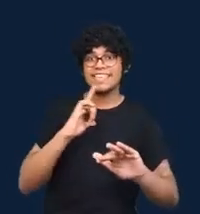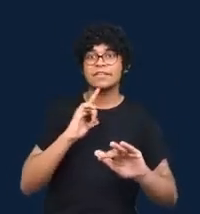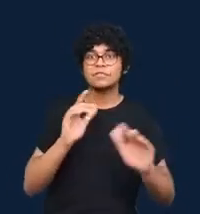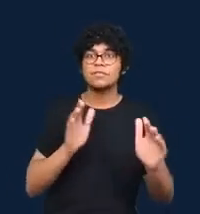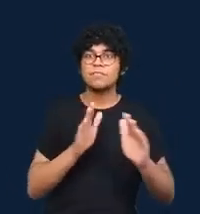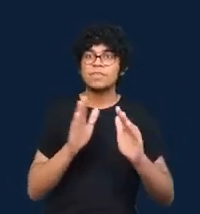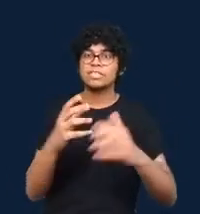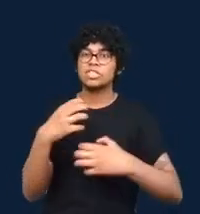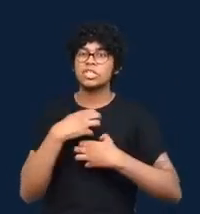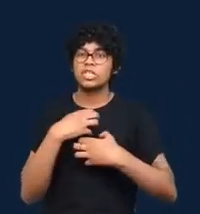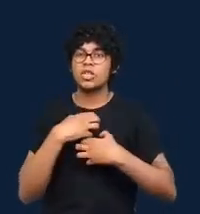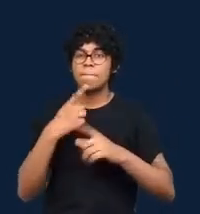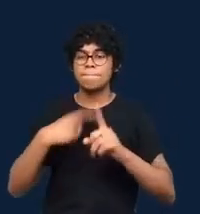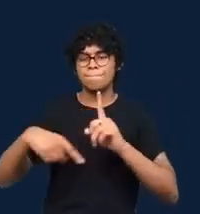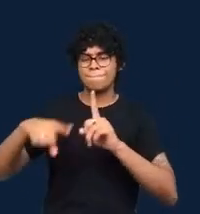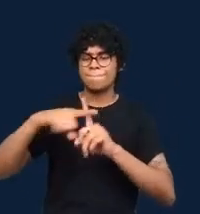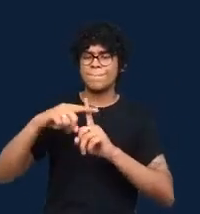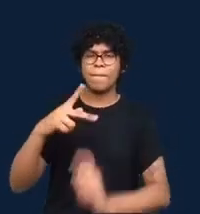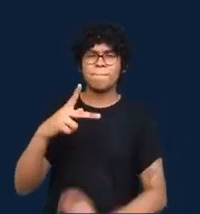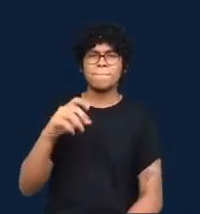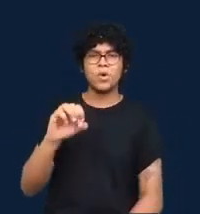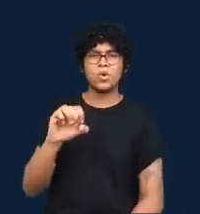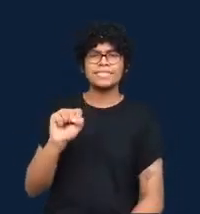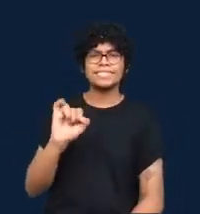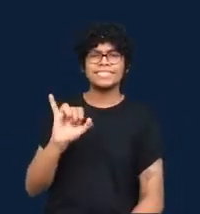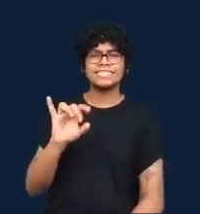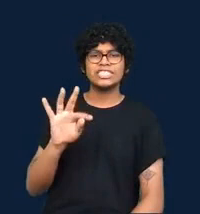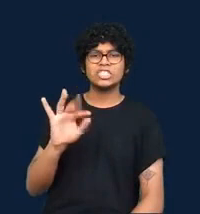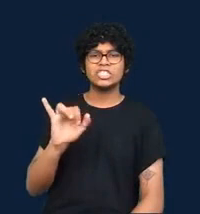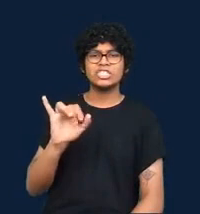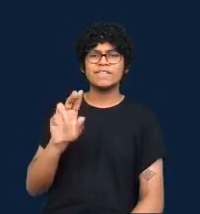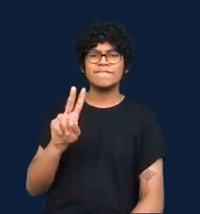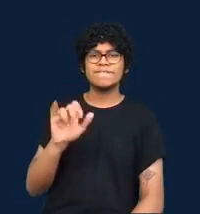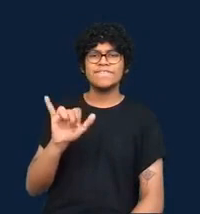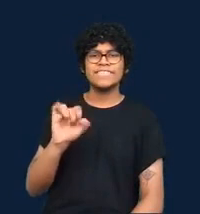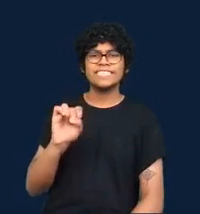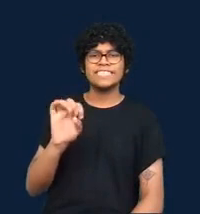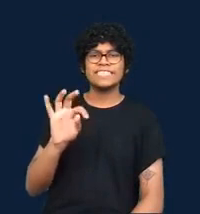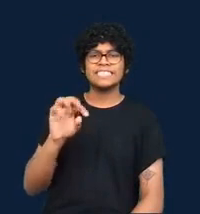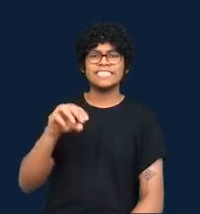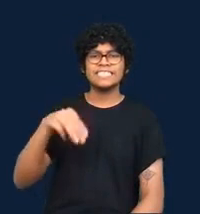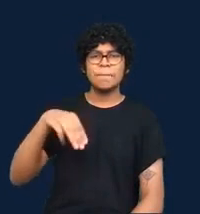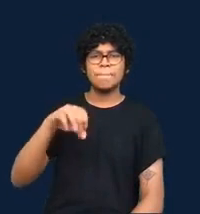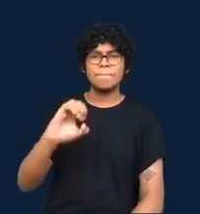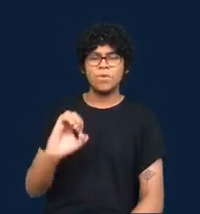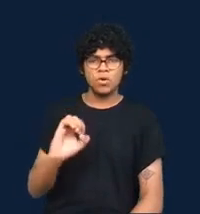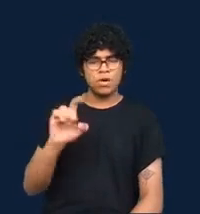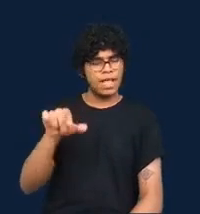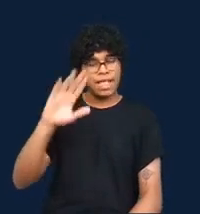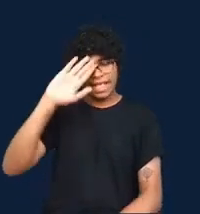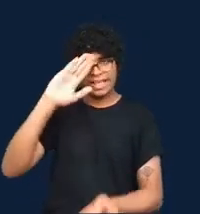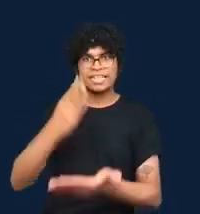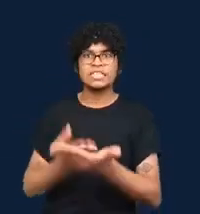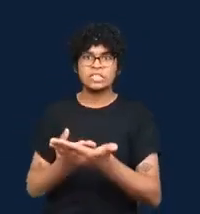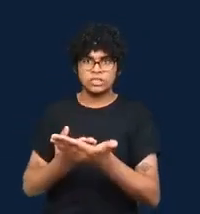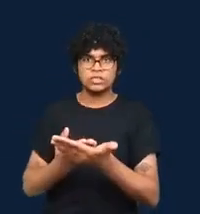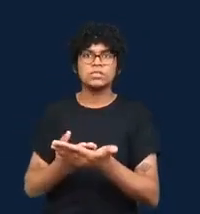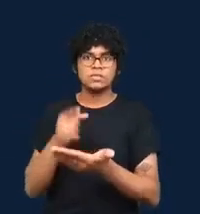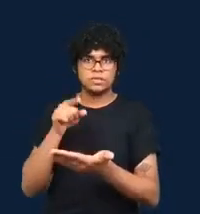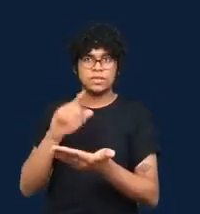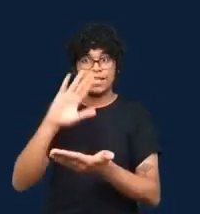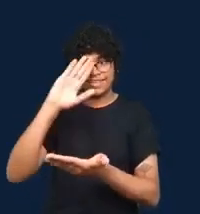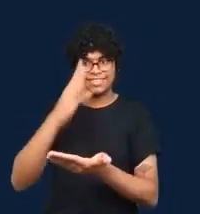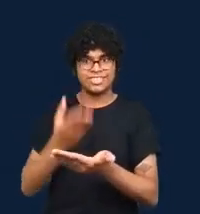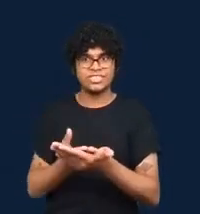means? It means a belief that facts somehow speak for themselves once they have been